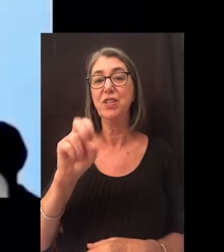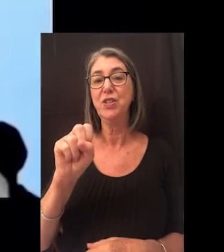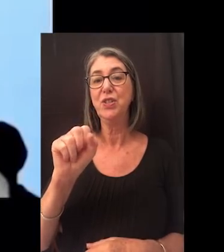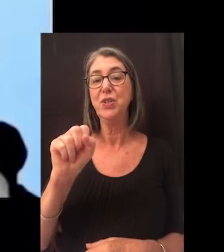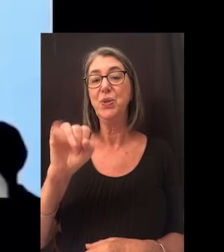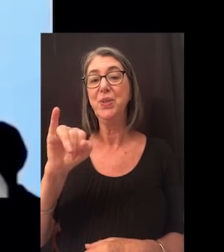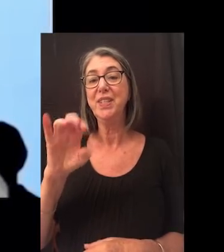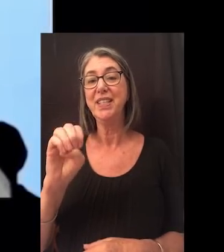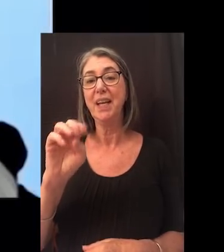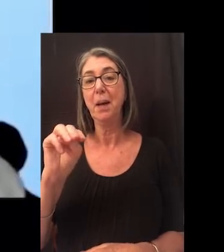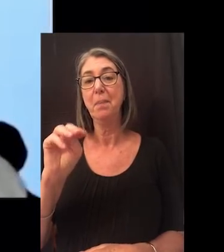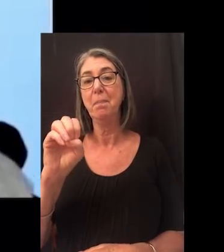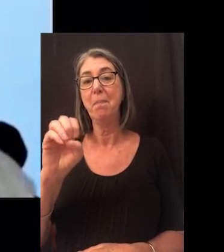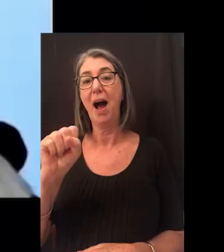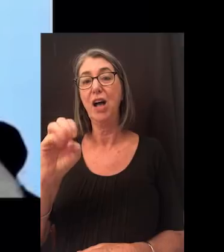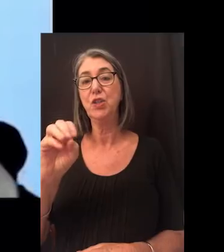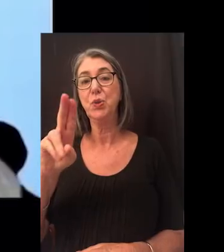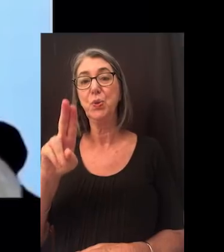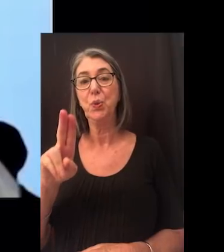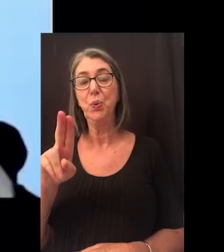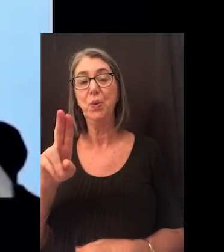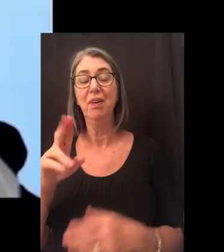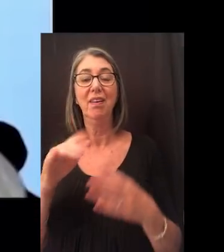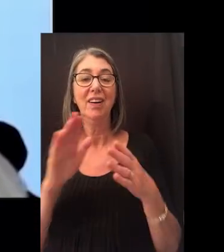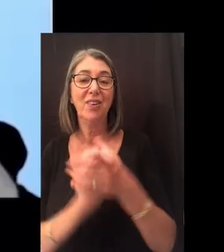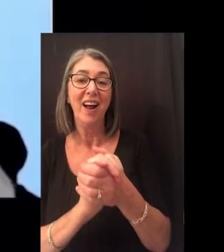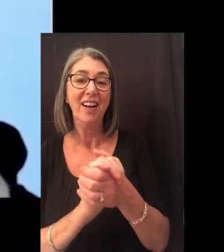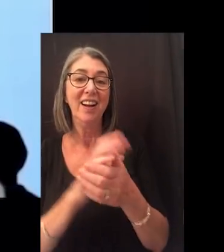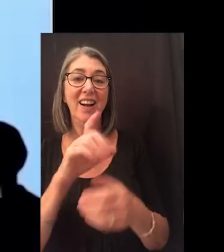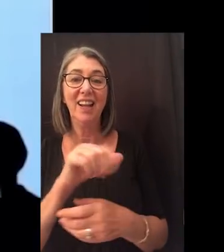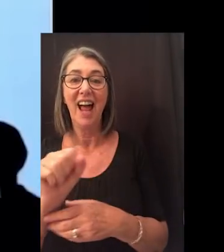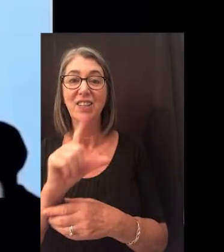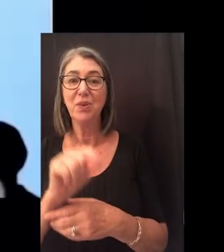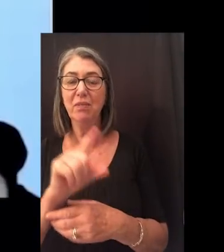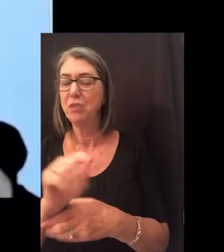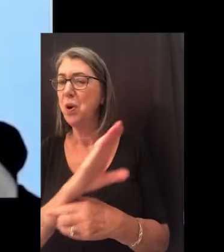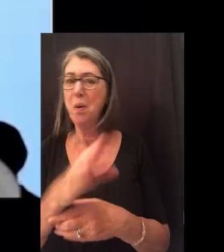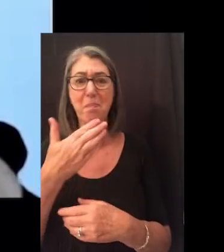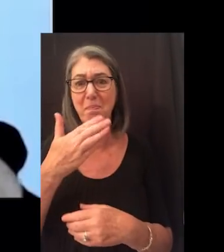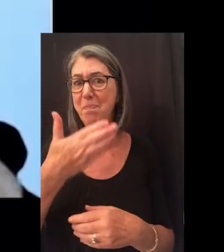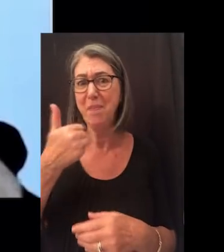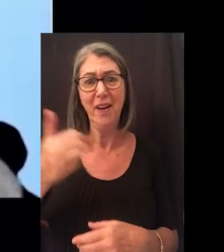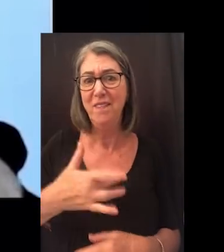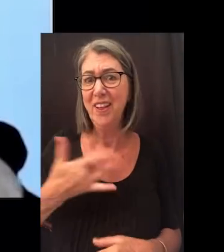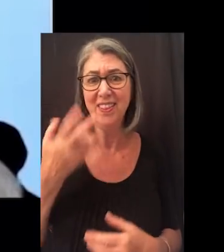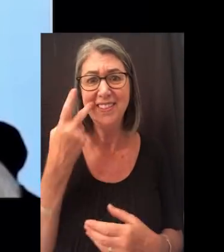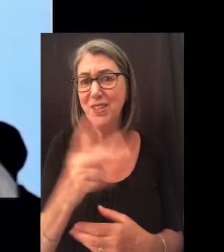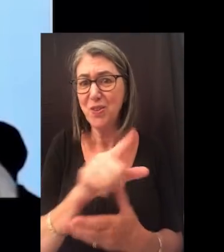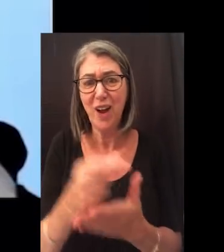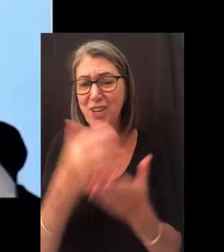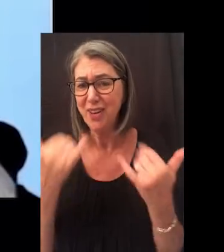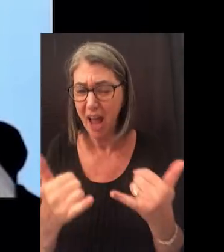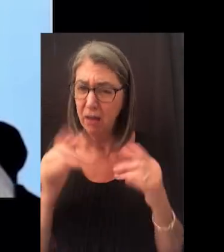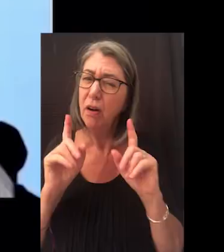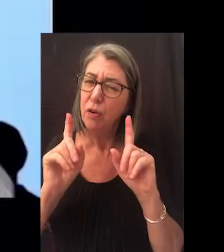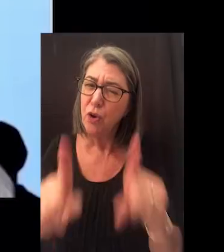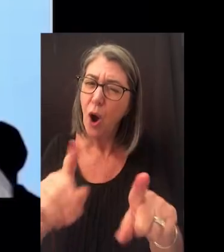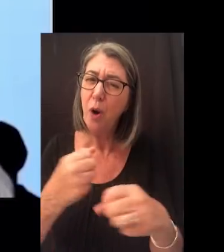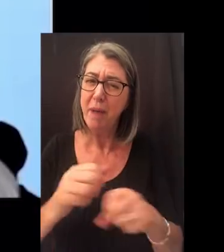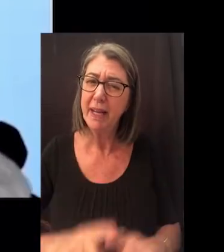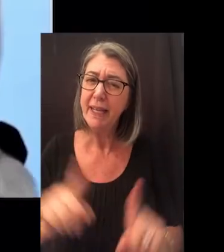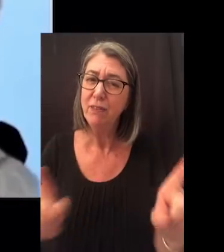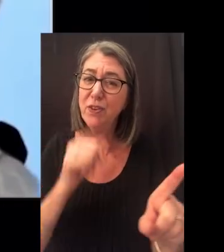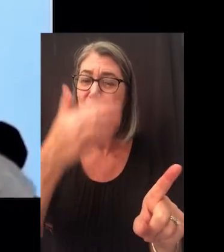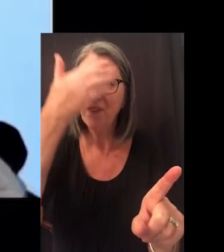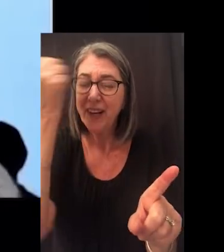this is Dr. Susie Vascu. Congratulations, class of 2020. There is no better feeling than seeing you graduate. Now,